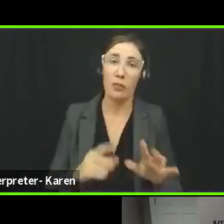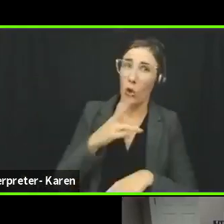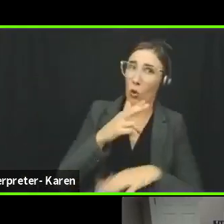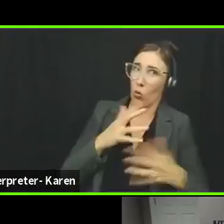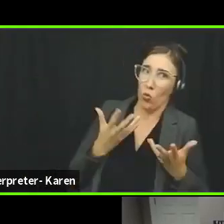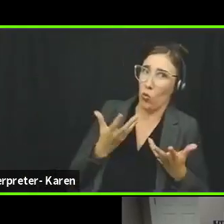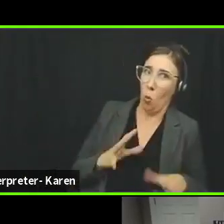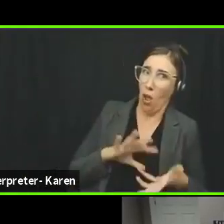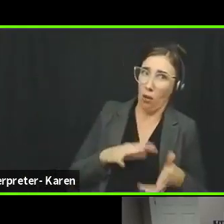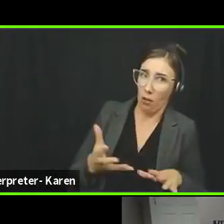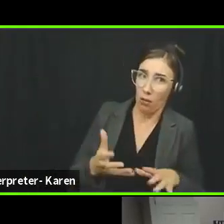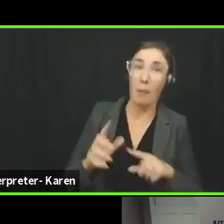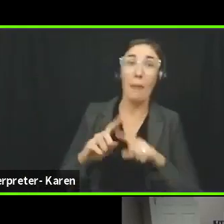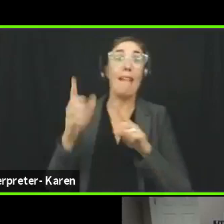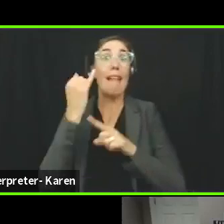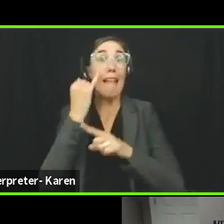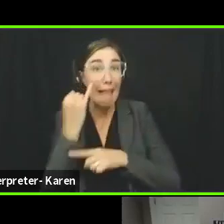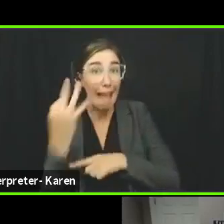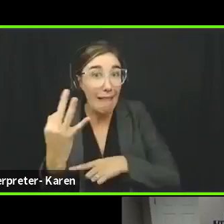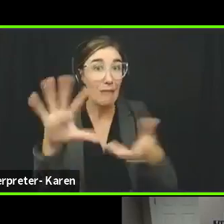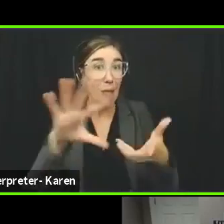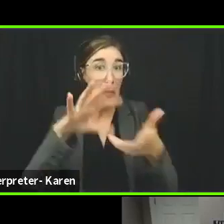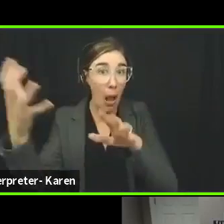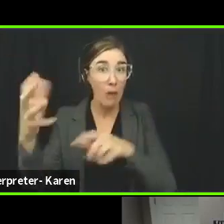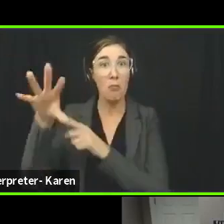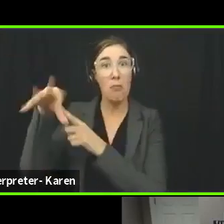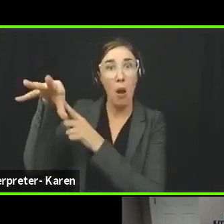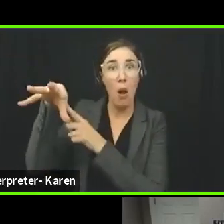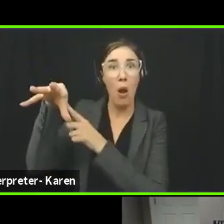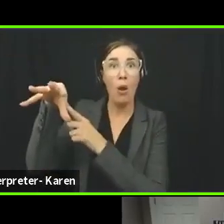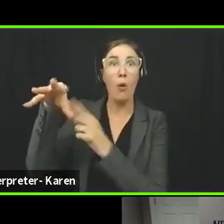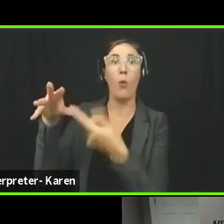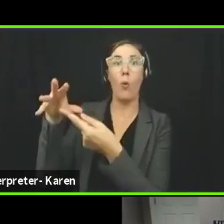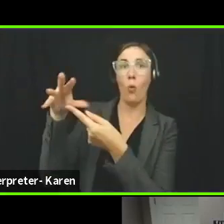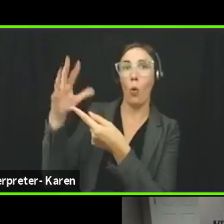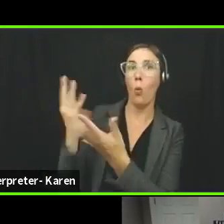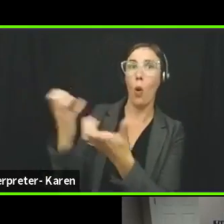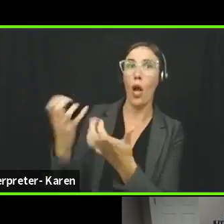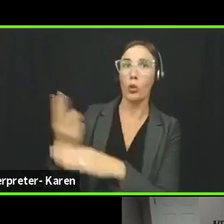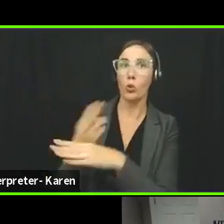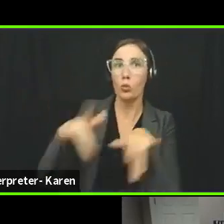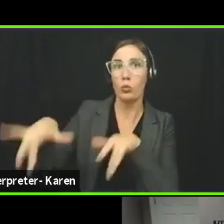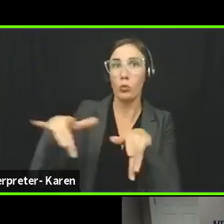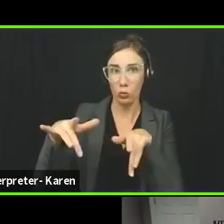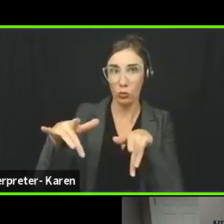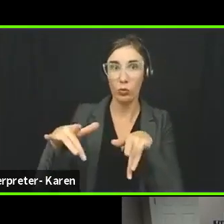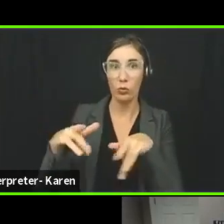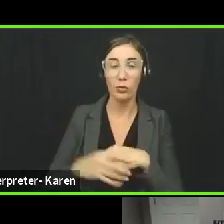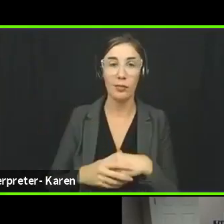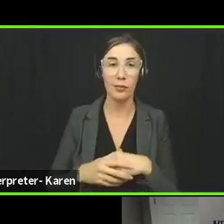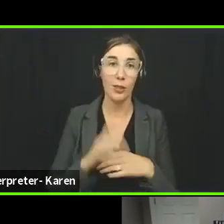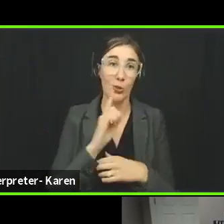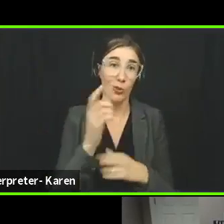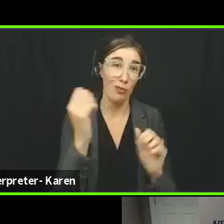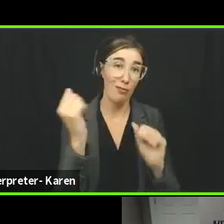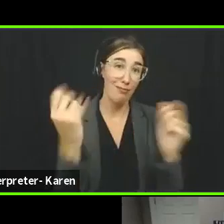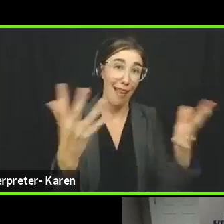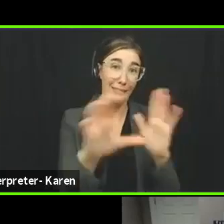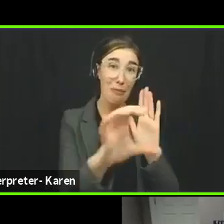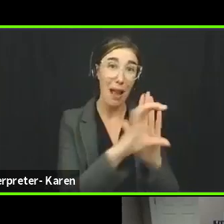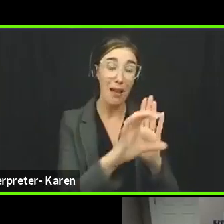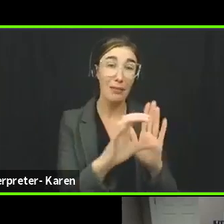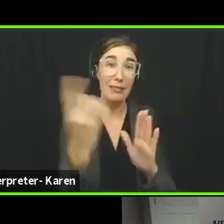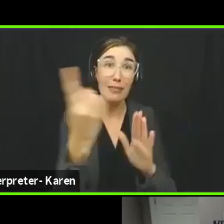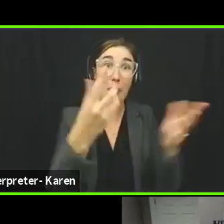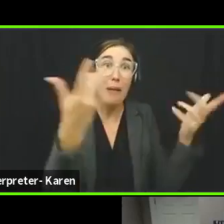use the security footage. And a lot of times, and this is true with crimes of many kinds, something happens,